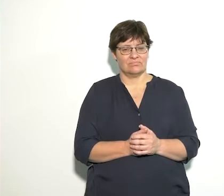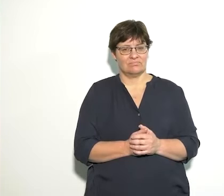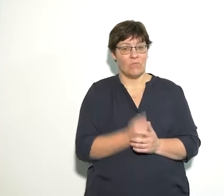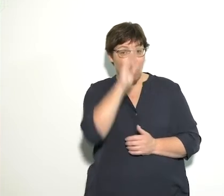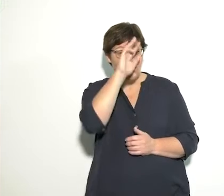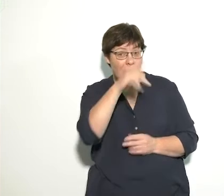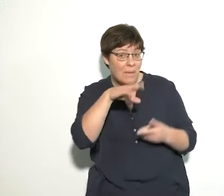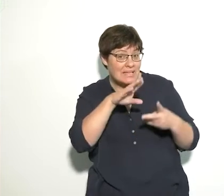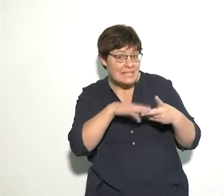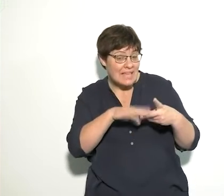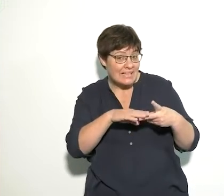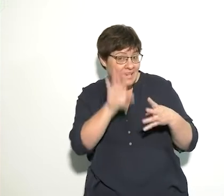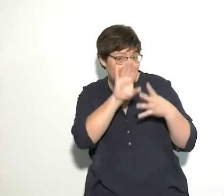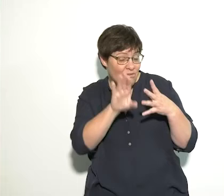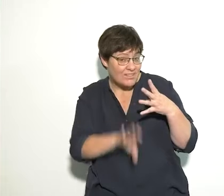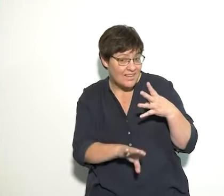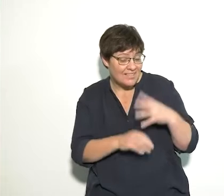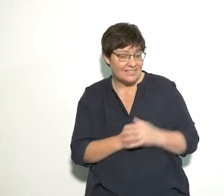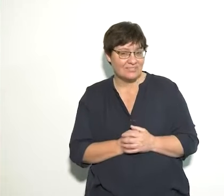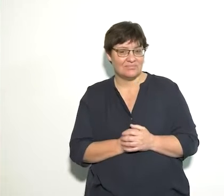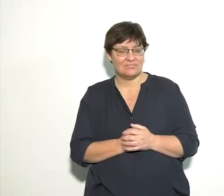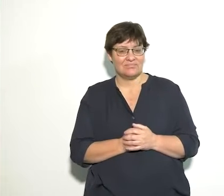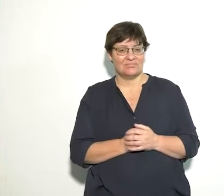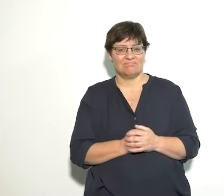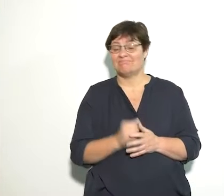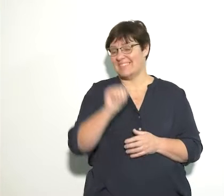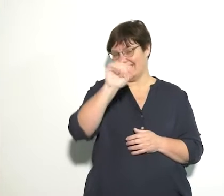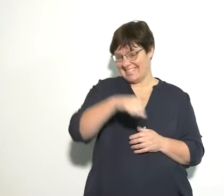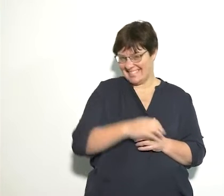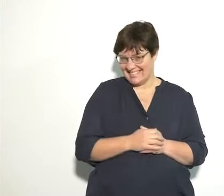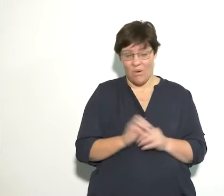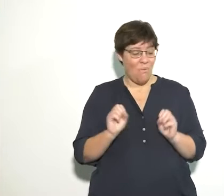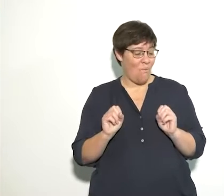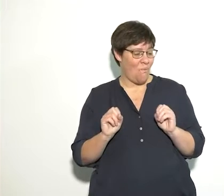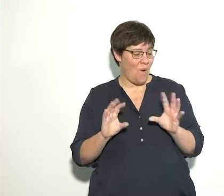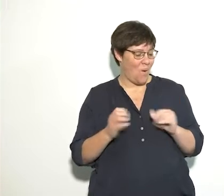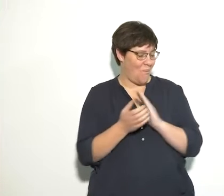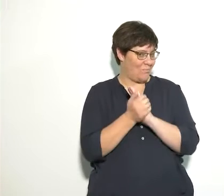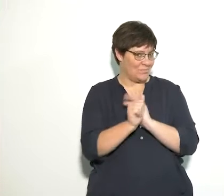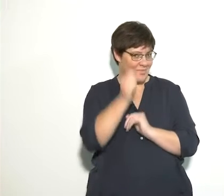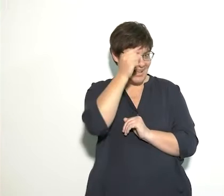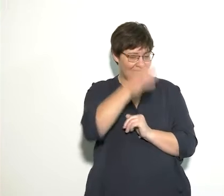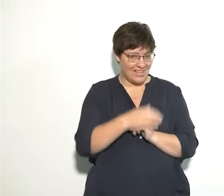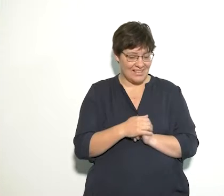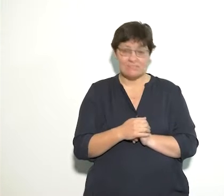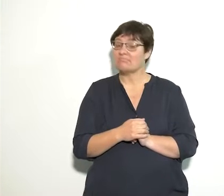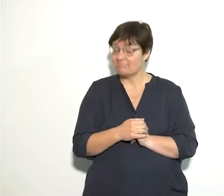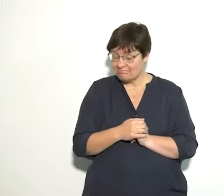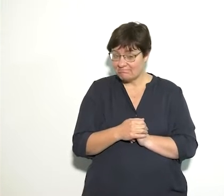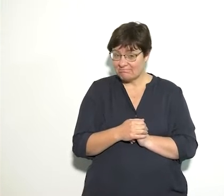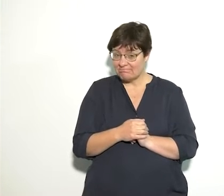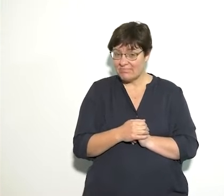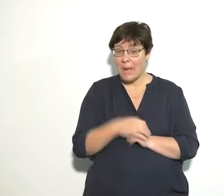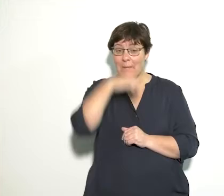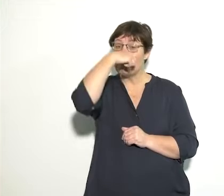Do you remember the second character of the story? Wow, you are so clever. Yes, yes,